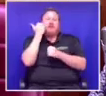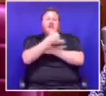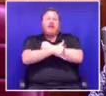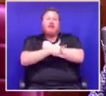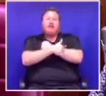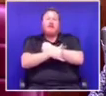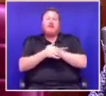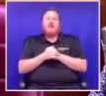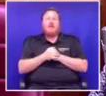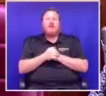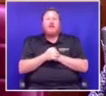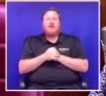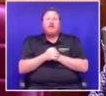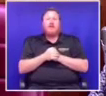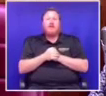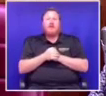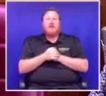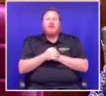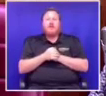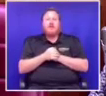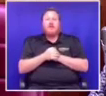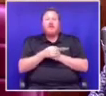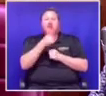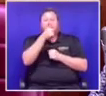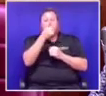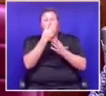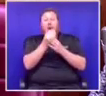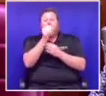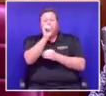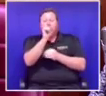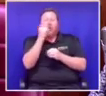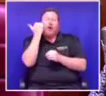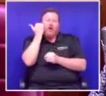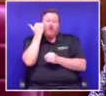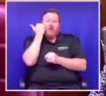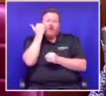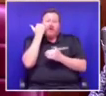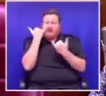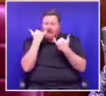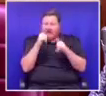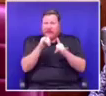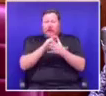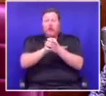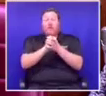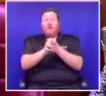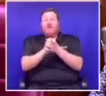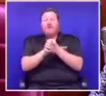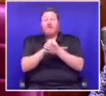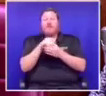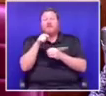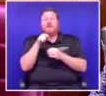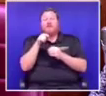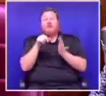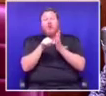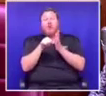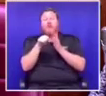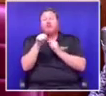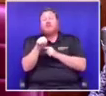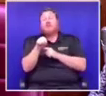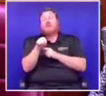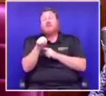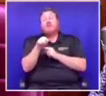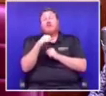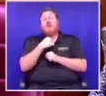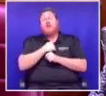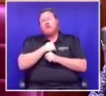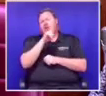So, if you and your government are then still committed to these priorities, my